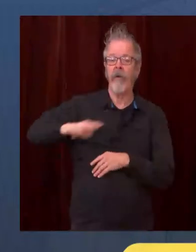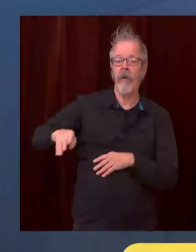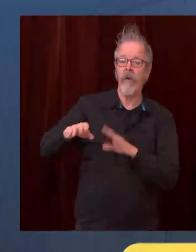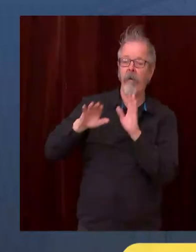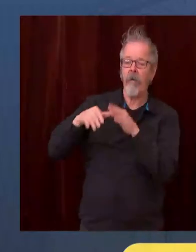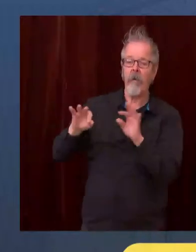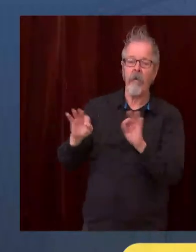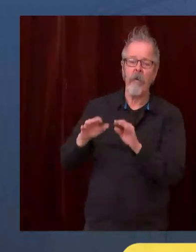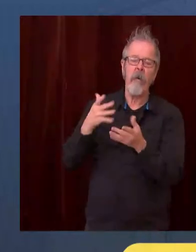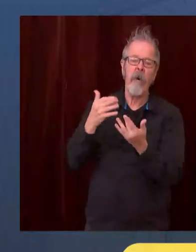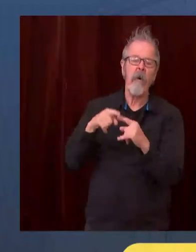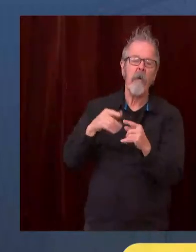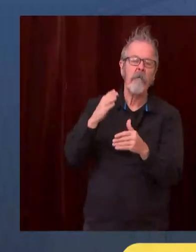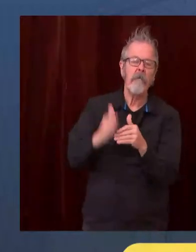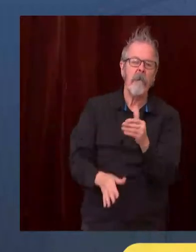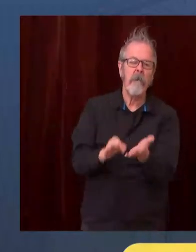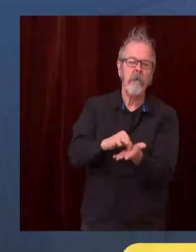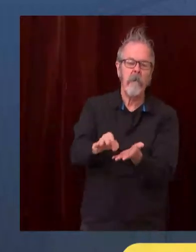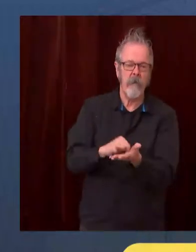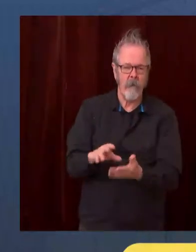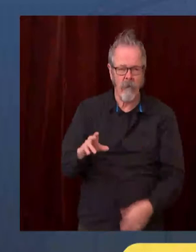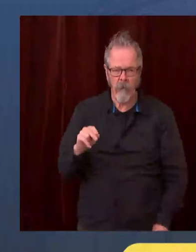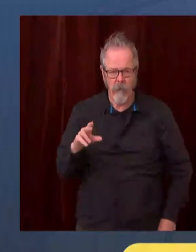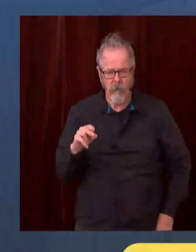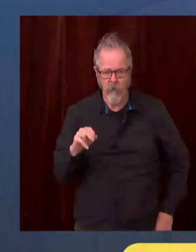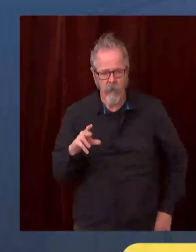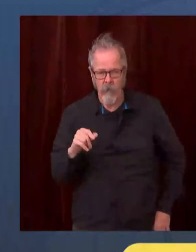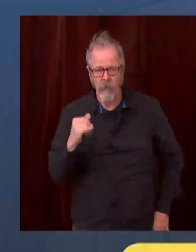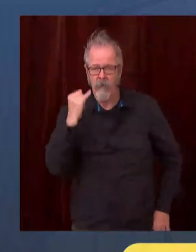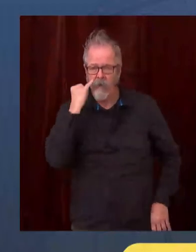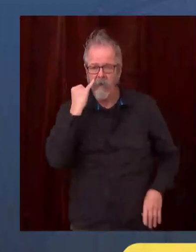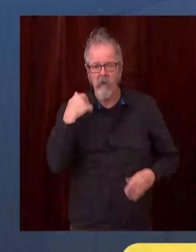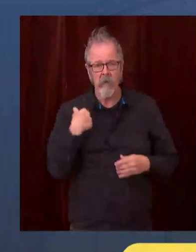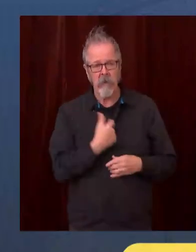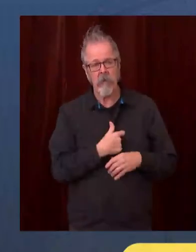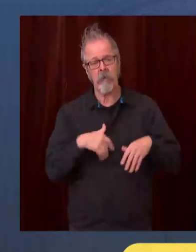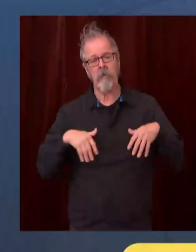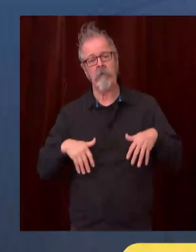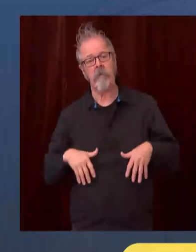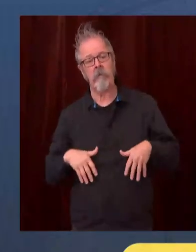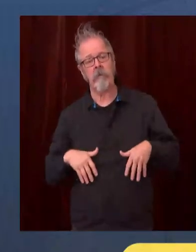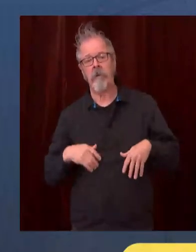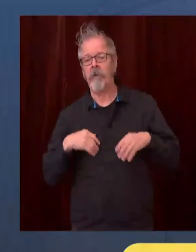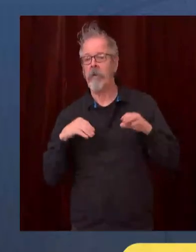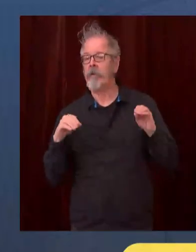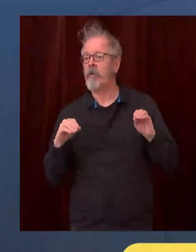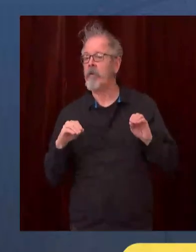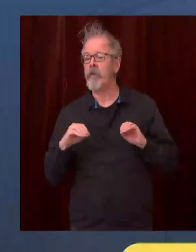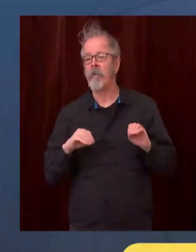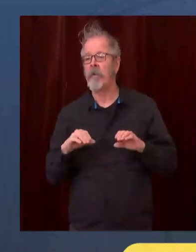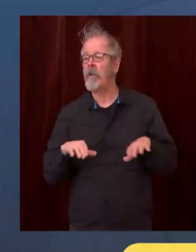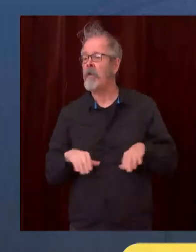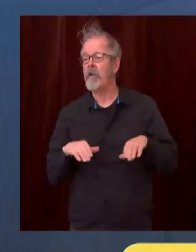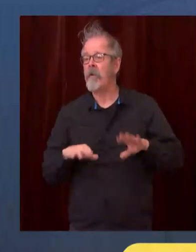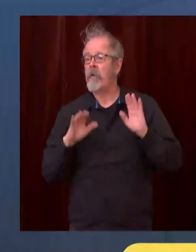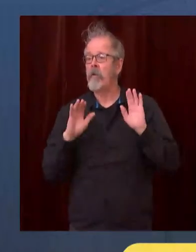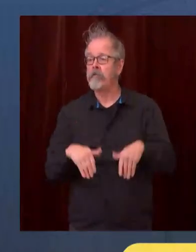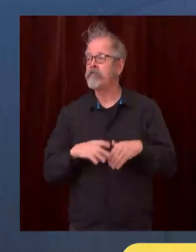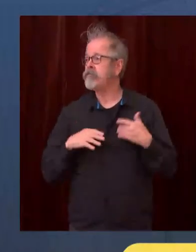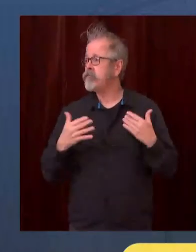to skyrocket on the same pace or even an accelerated pace of the increased infections that we are experiencing.